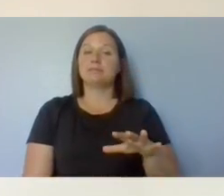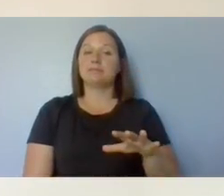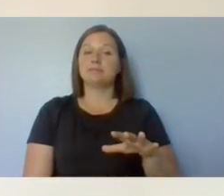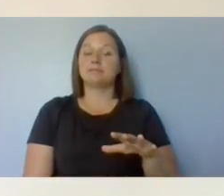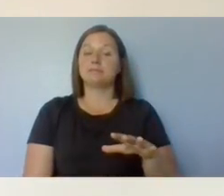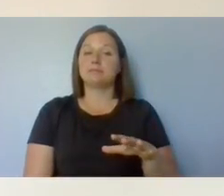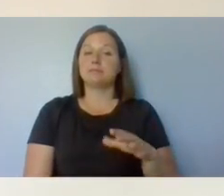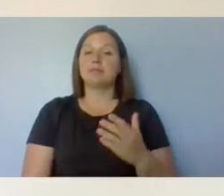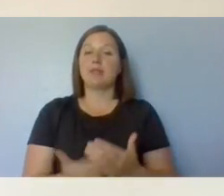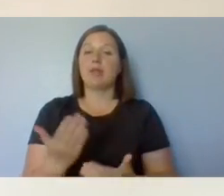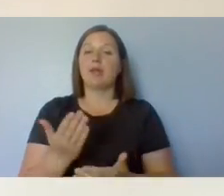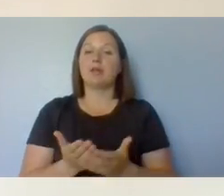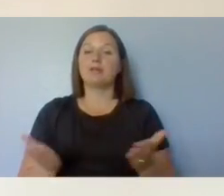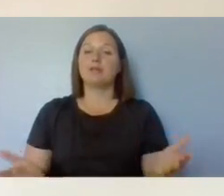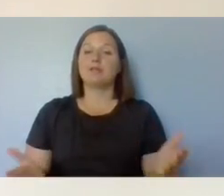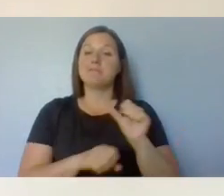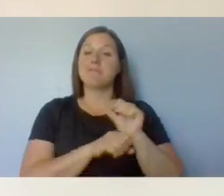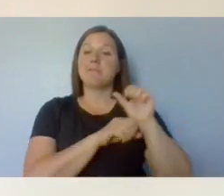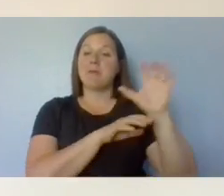into mountain pose.